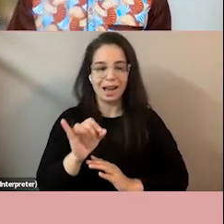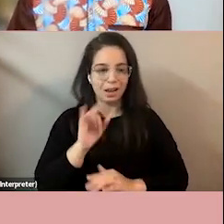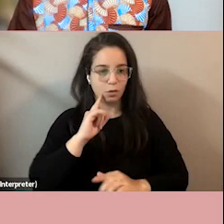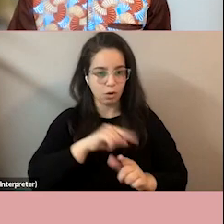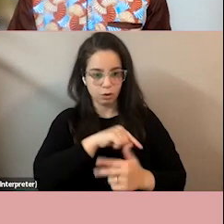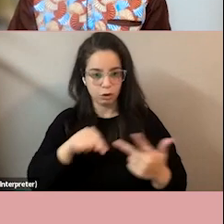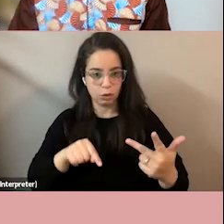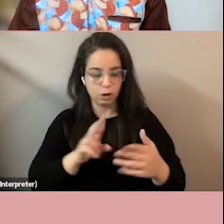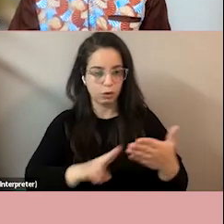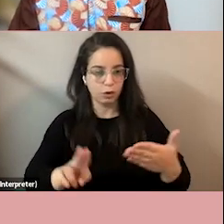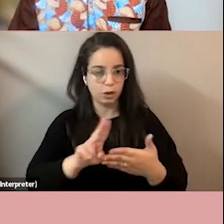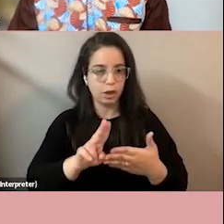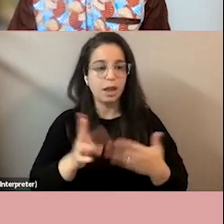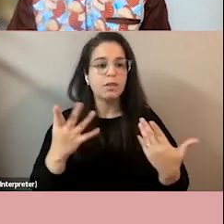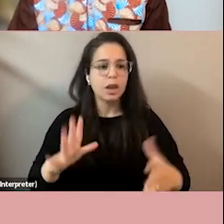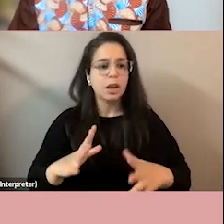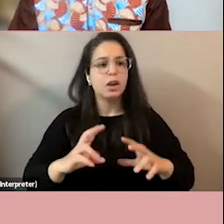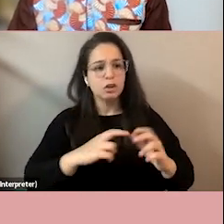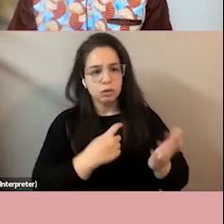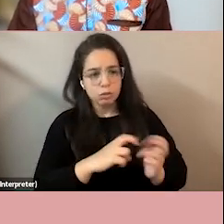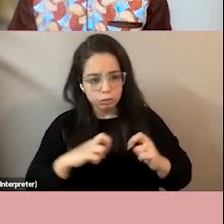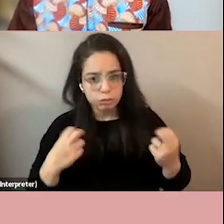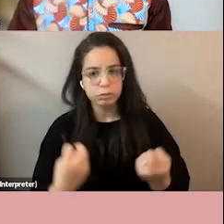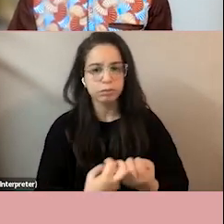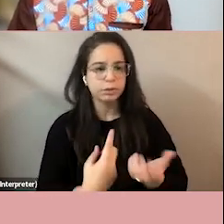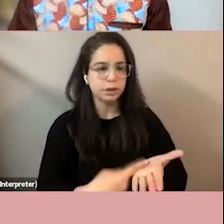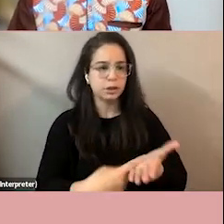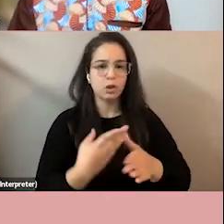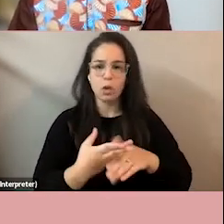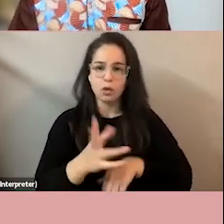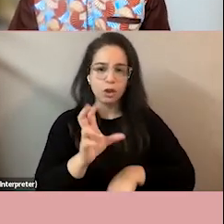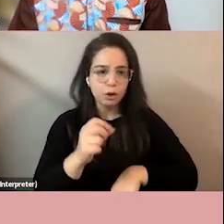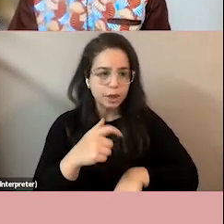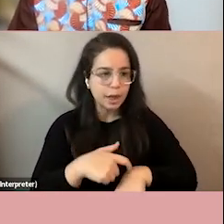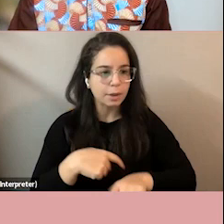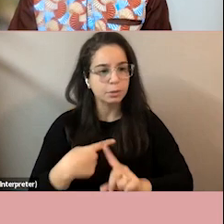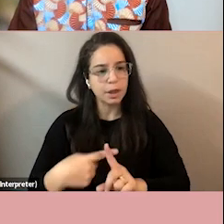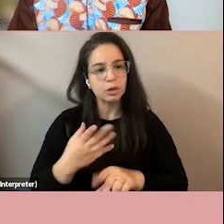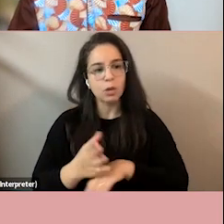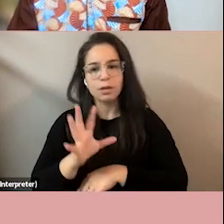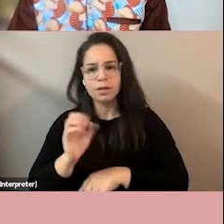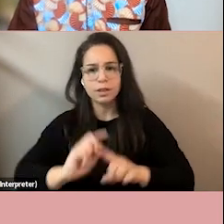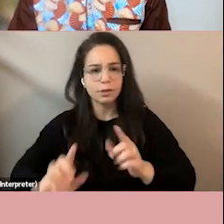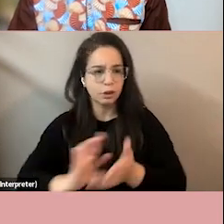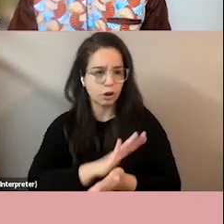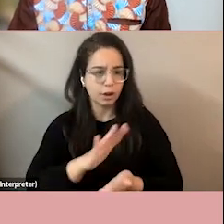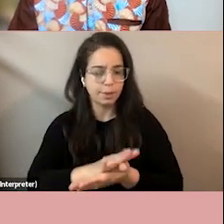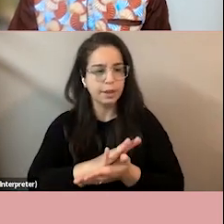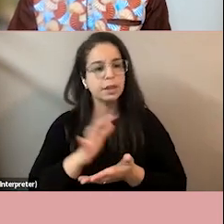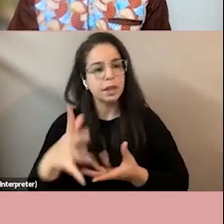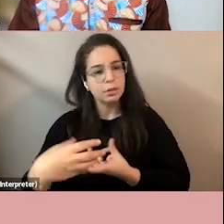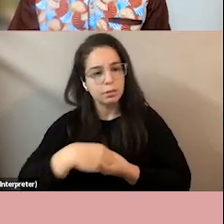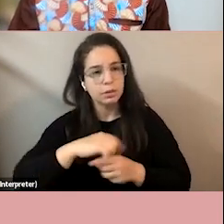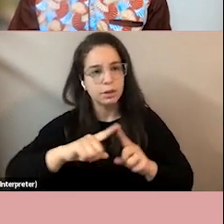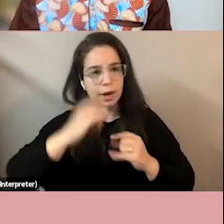30 round table discussions we've reviewed uh 15 plus documents that are that capture the various